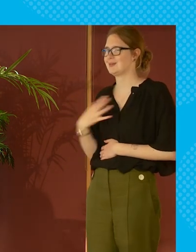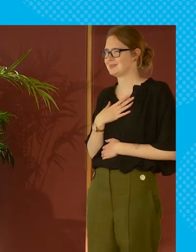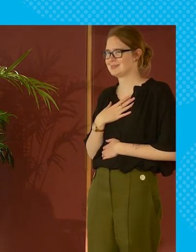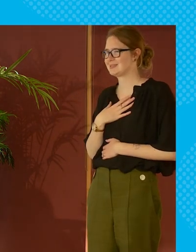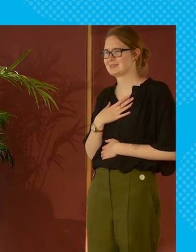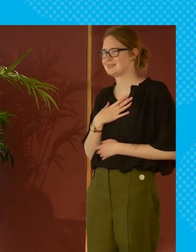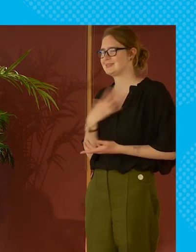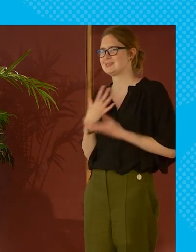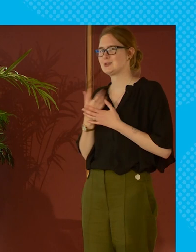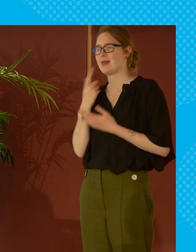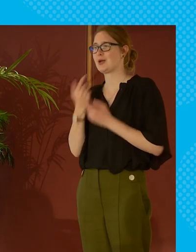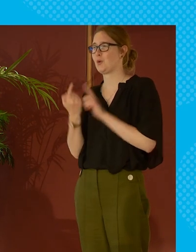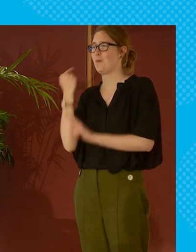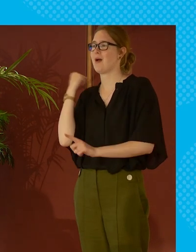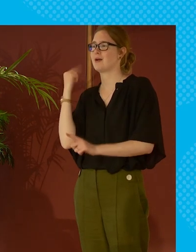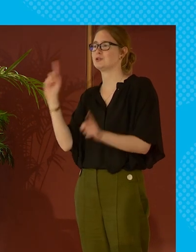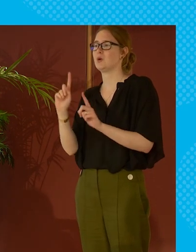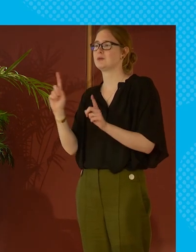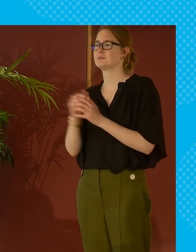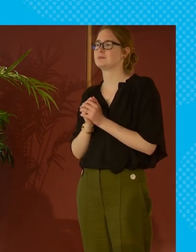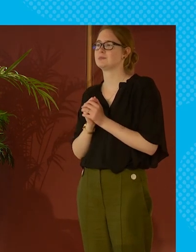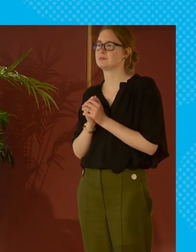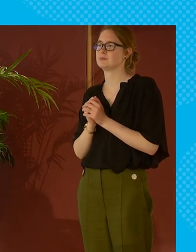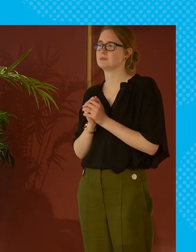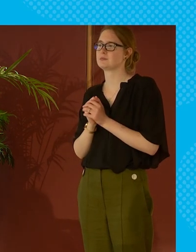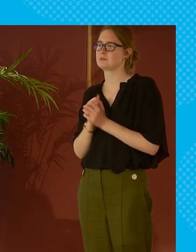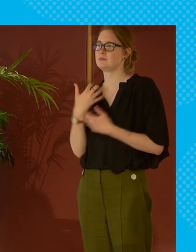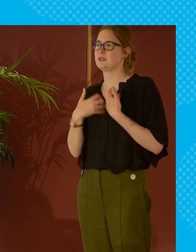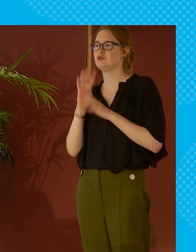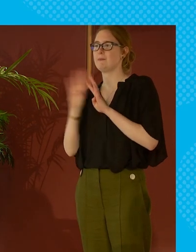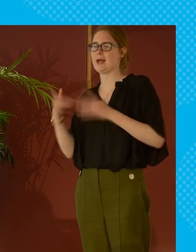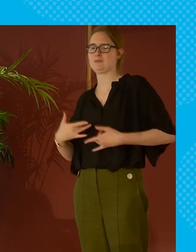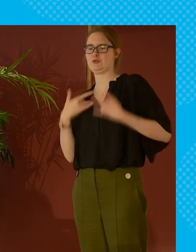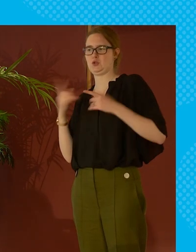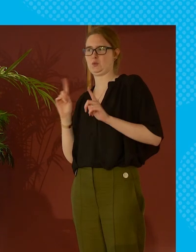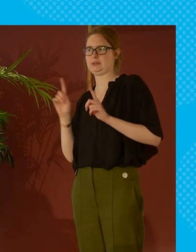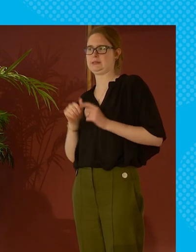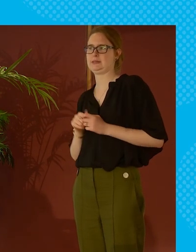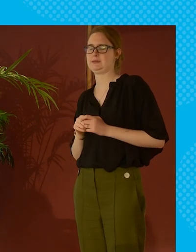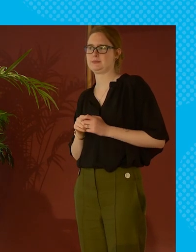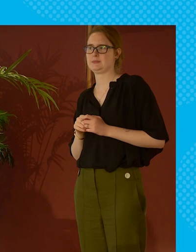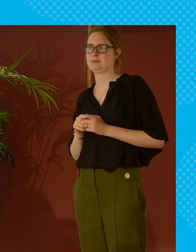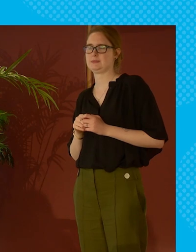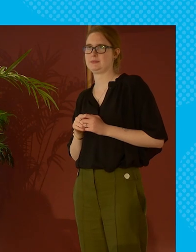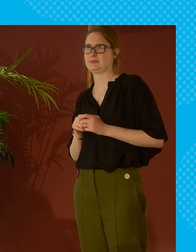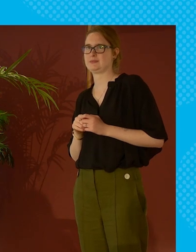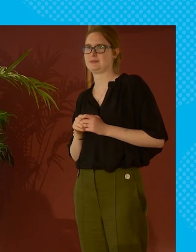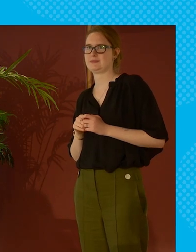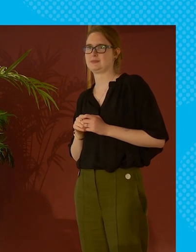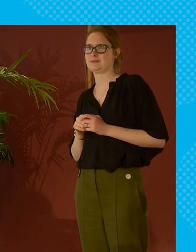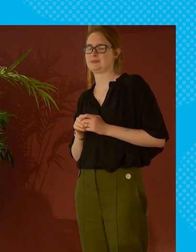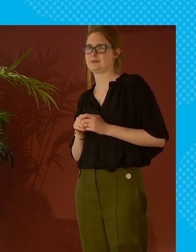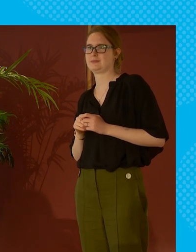surprising and i think it dates back also to and i'll be interested to hear the panelists view on this to